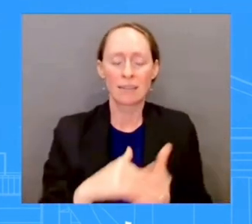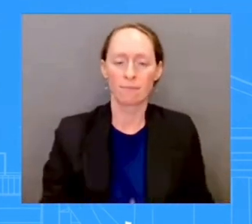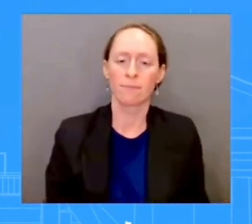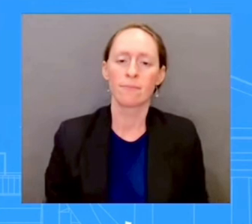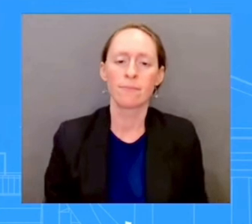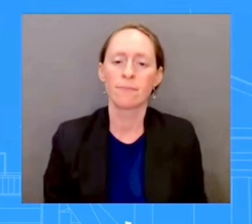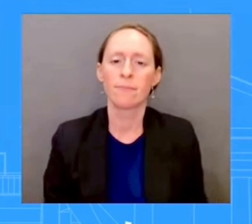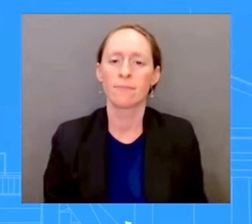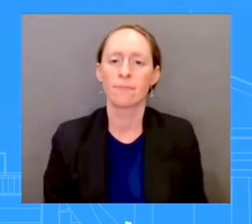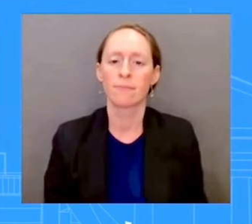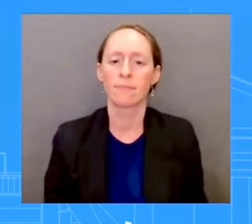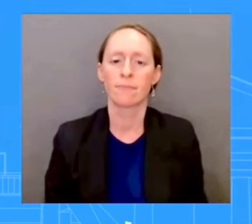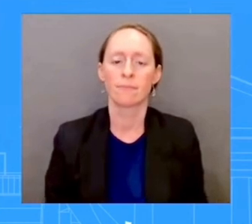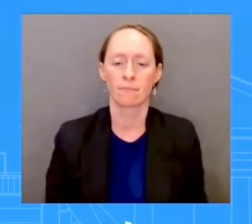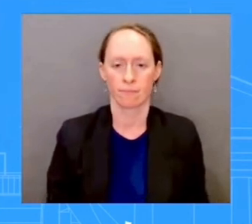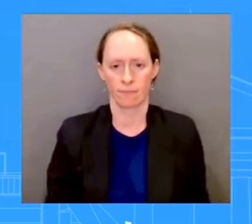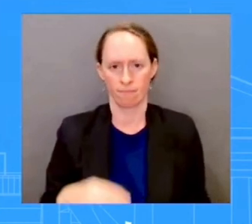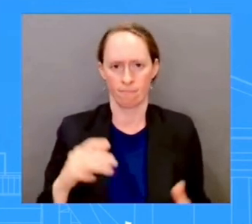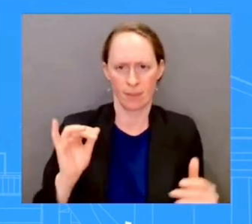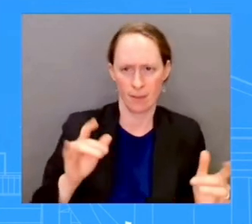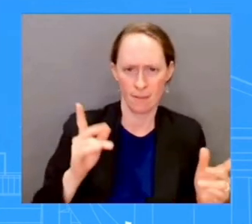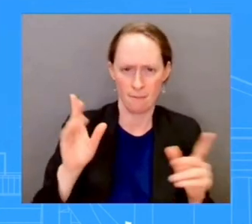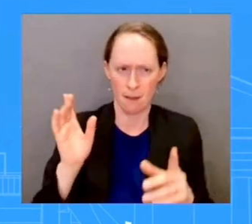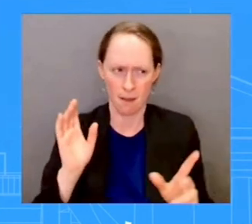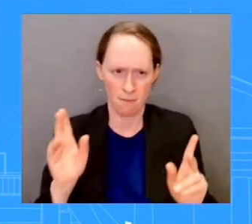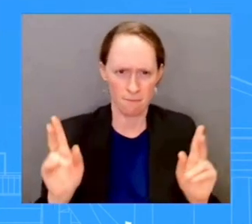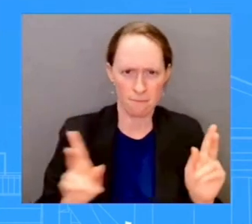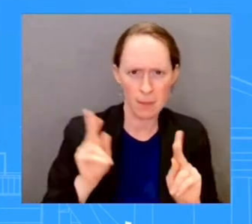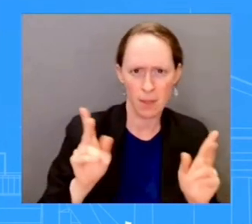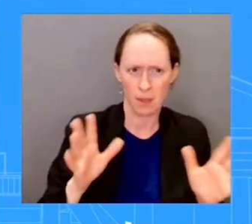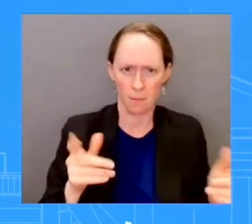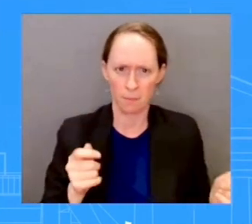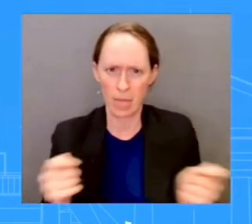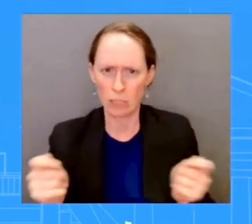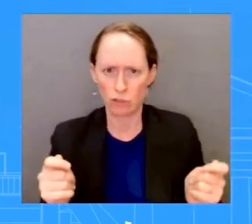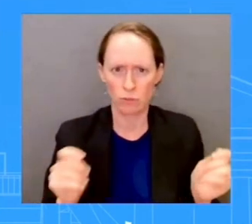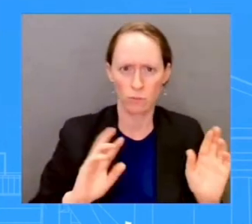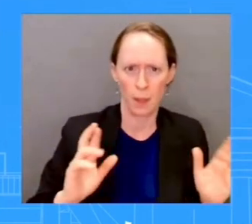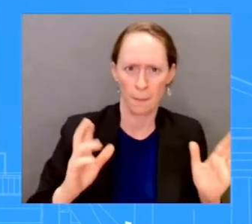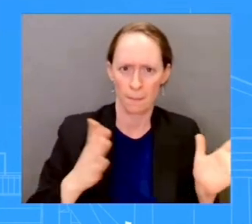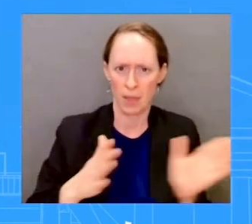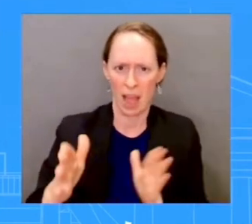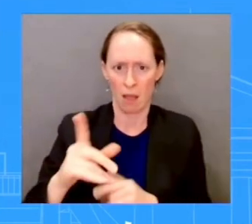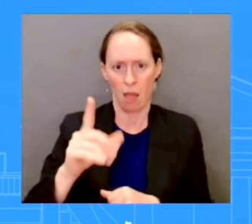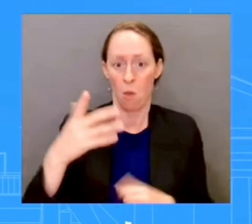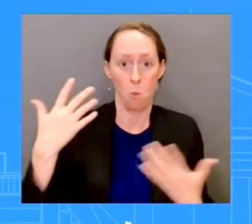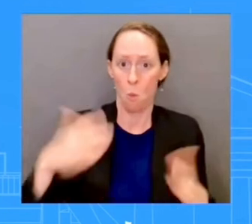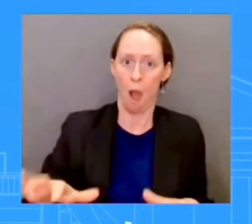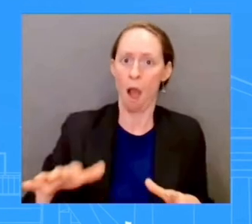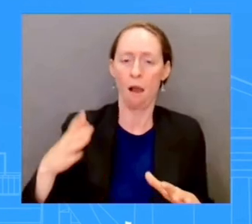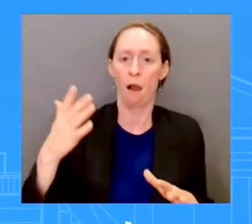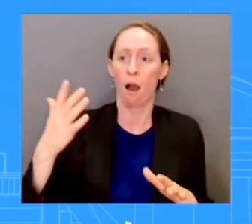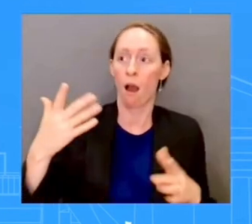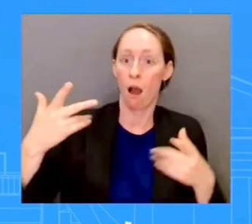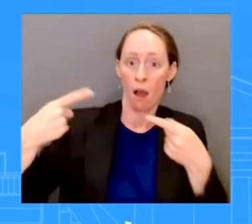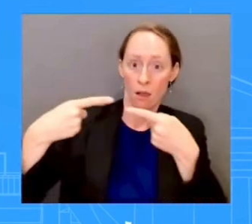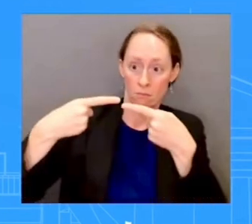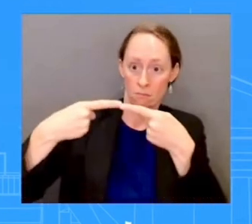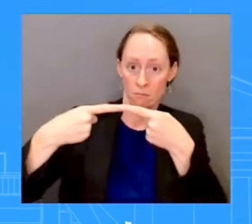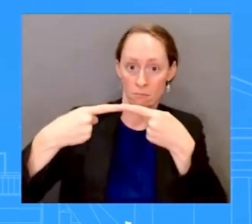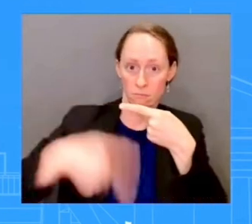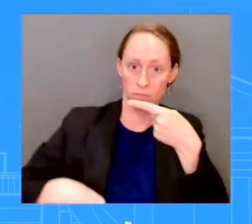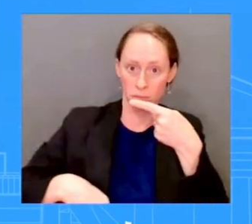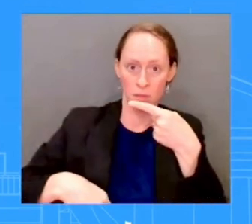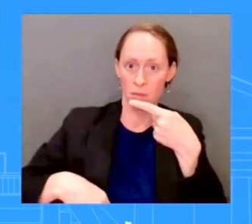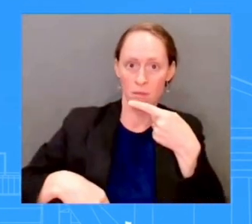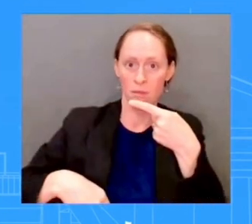circumstance in which it would be preferable not to have power on the line, for example, in a circumstance in which you're concerned about the spread of fire